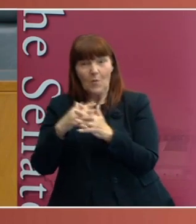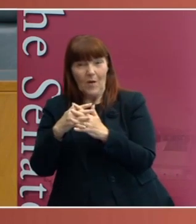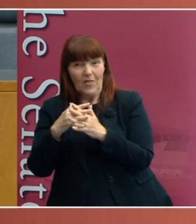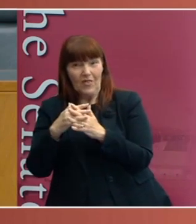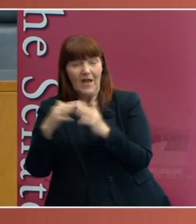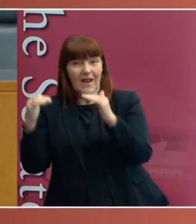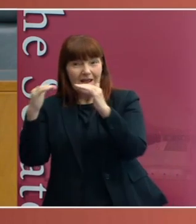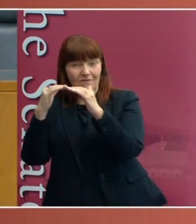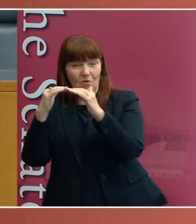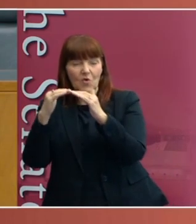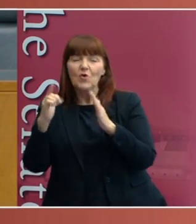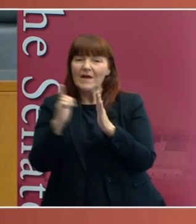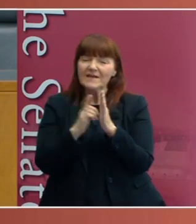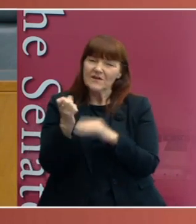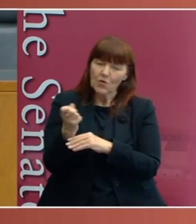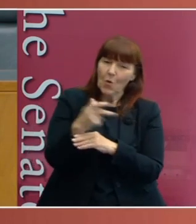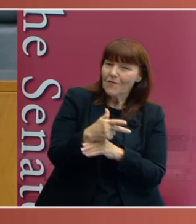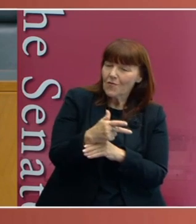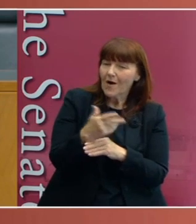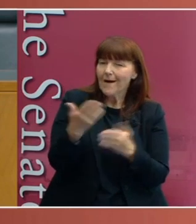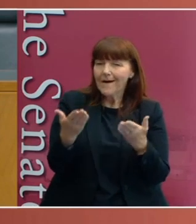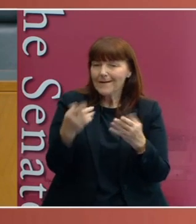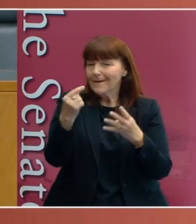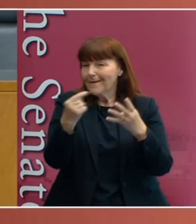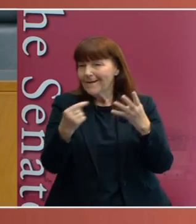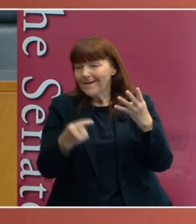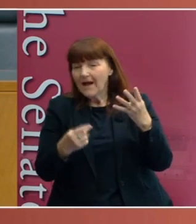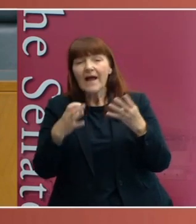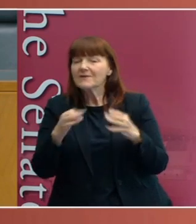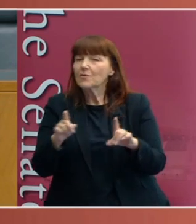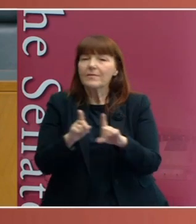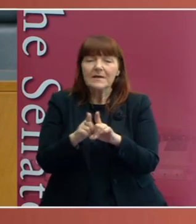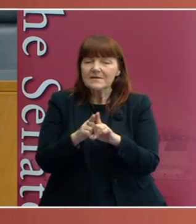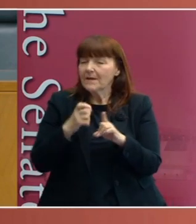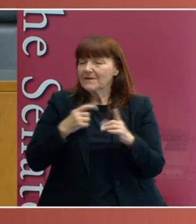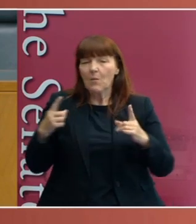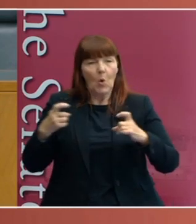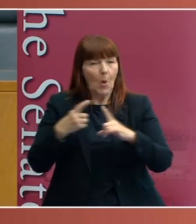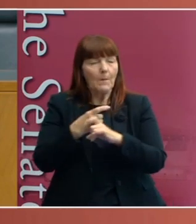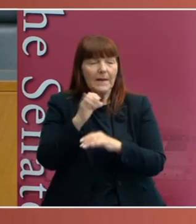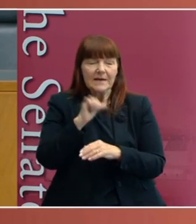You can legislate to override. So it's not the same. It is more complex.